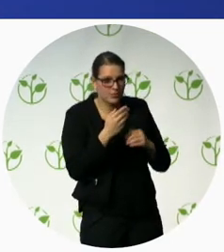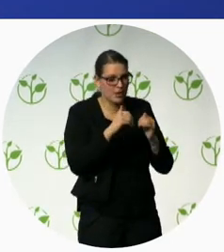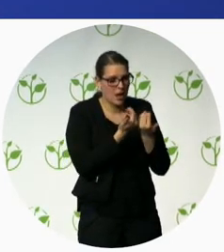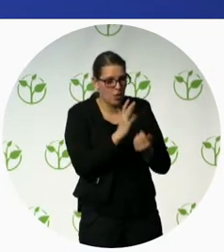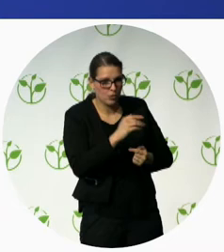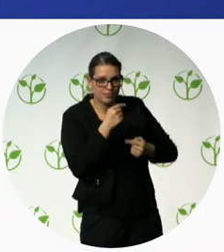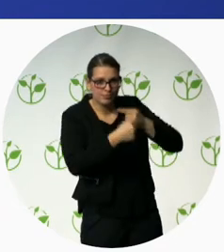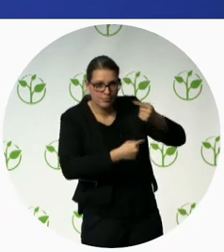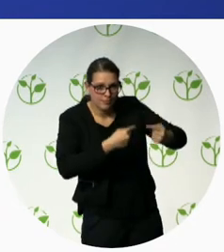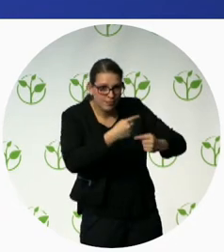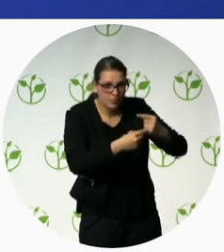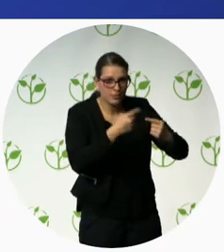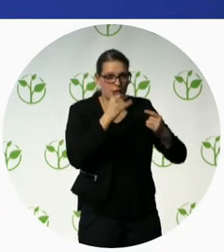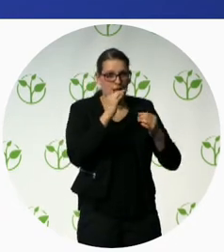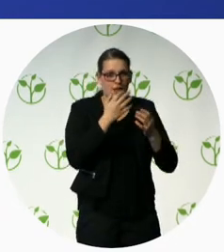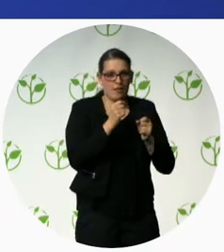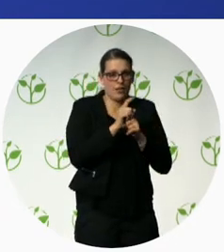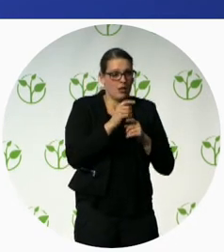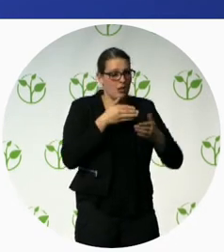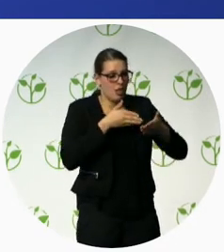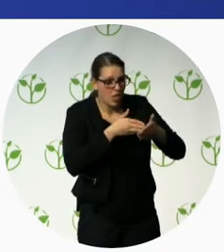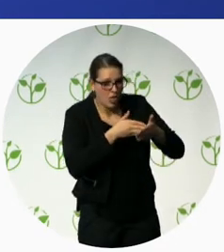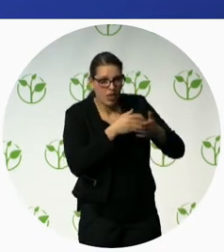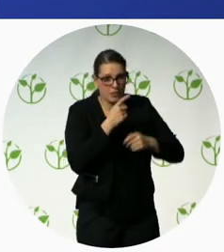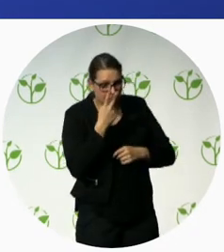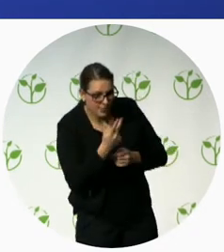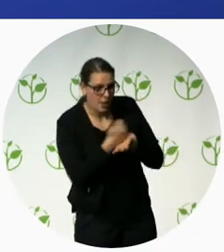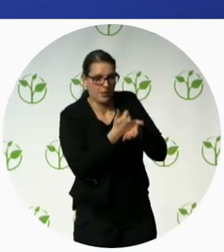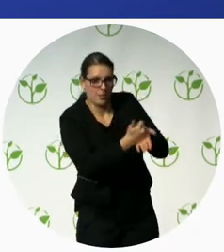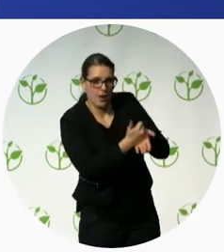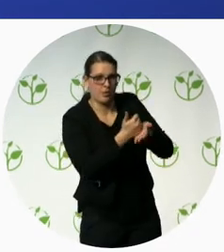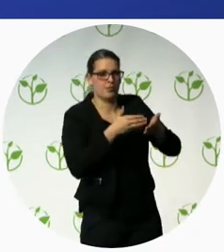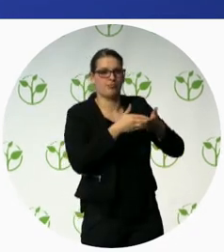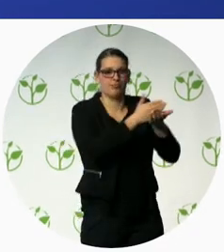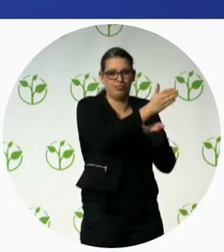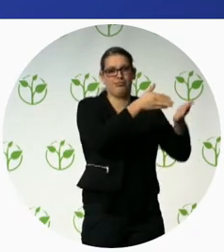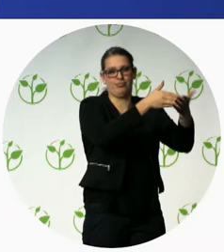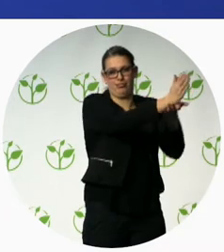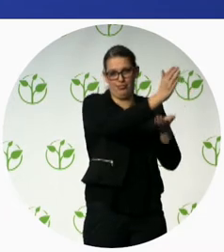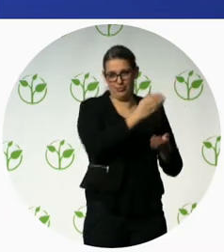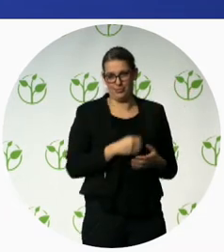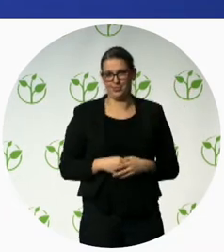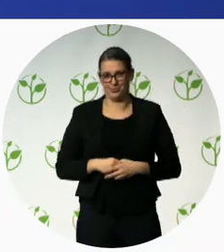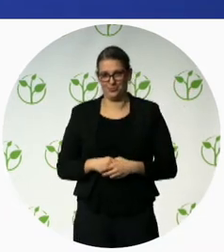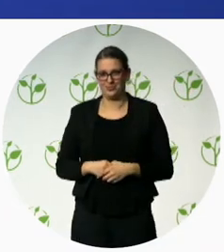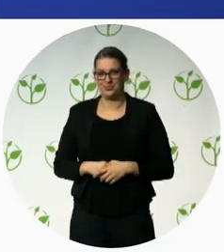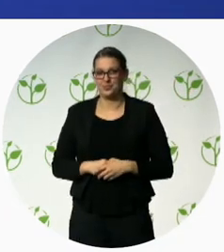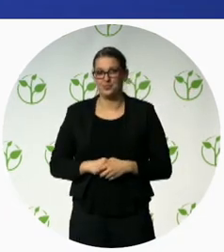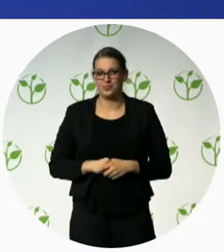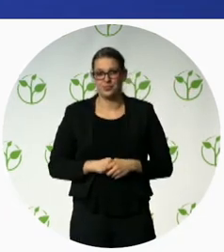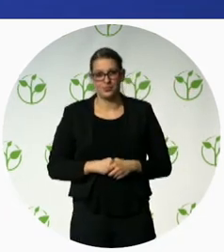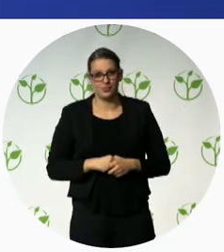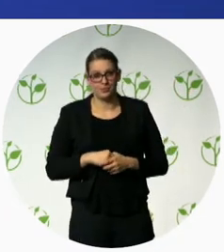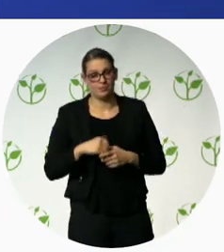better results. So it sounds as though you're really stressing the need to engage families themselves to empower those